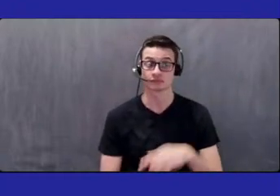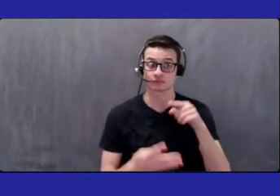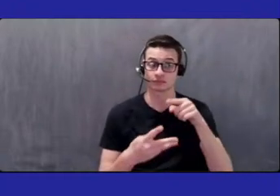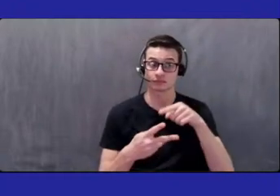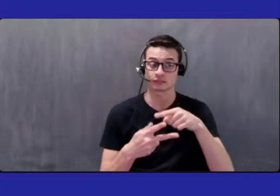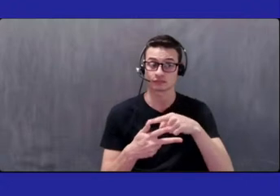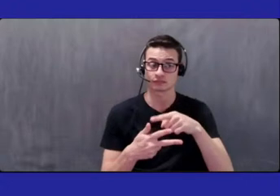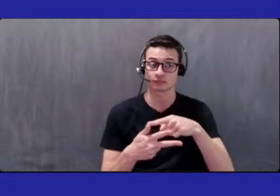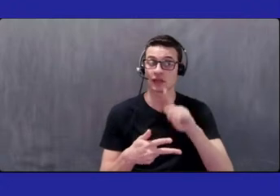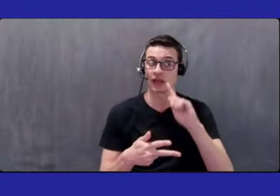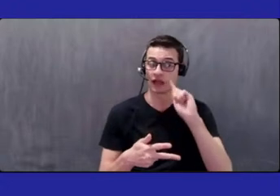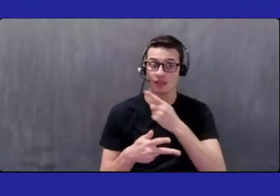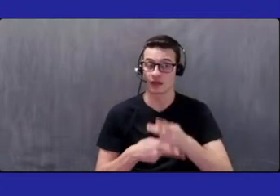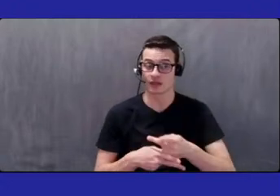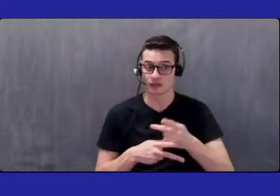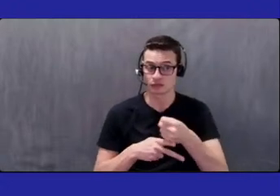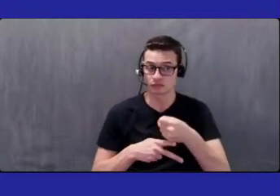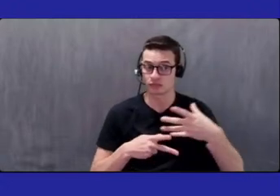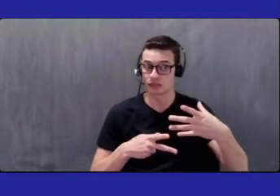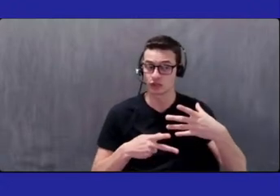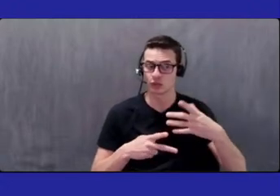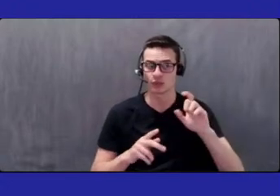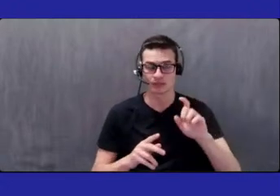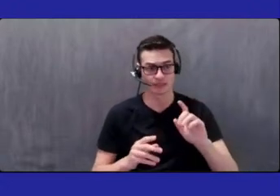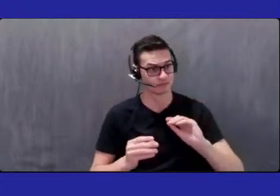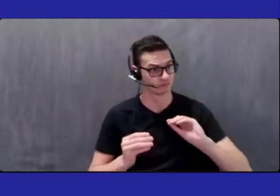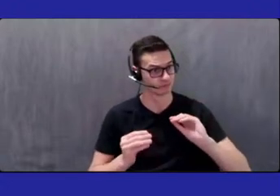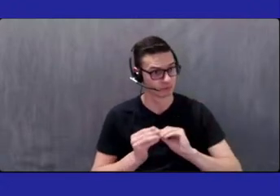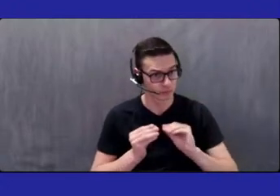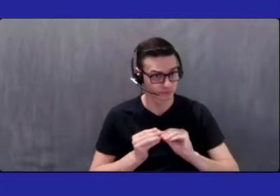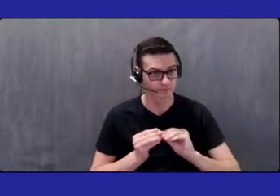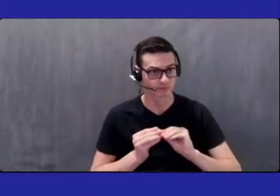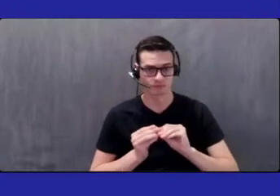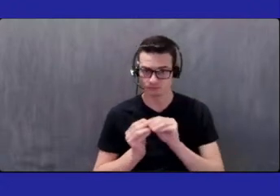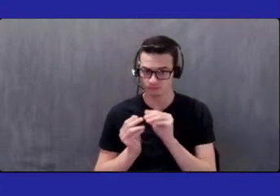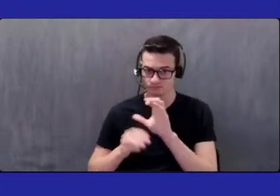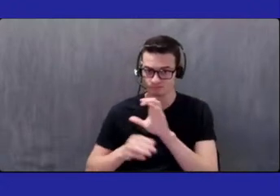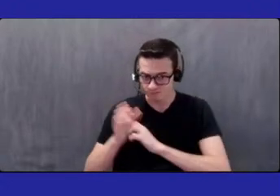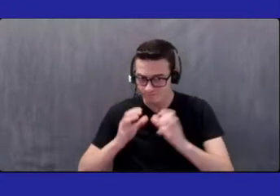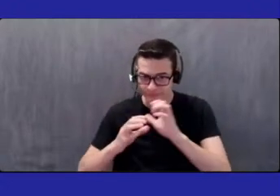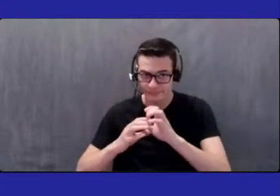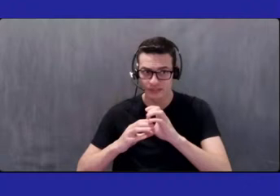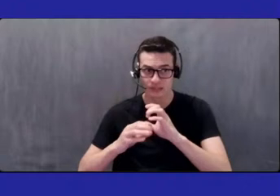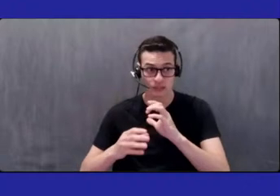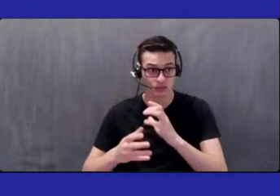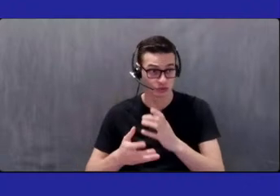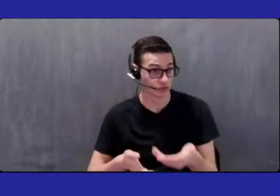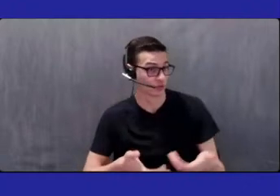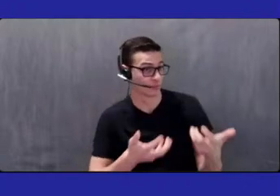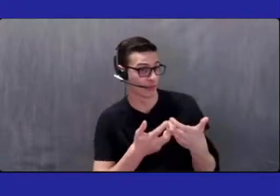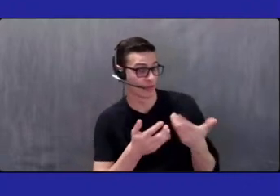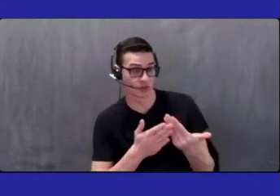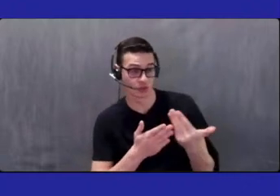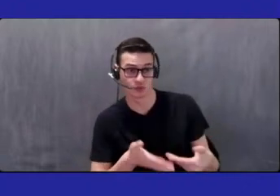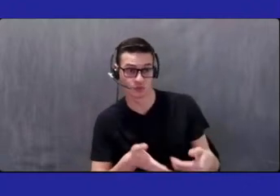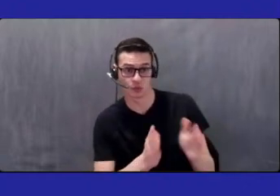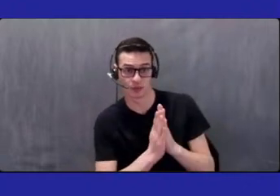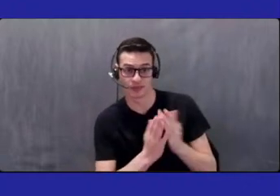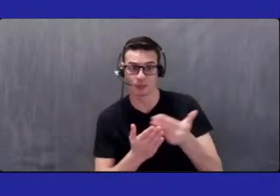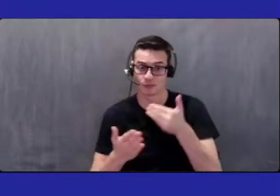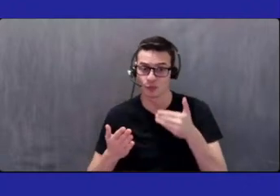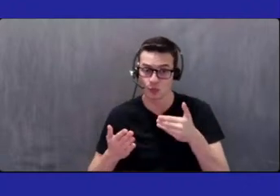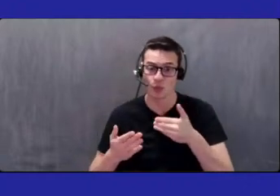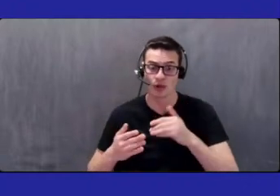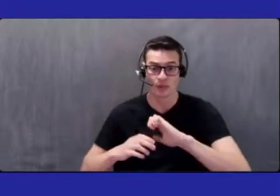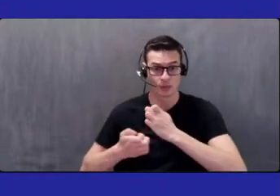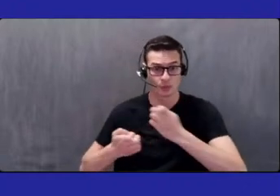we need to do infrastructure to accommodate the new requests that we received prior for the actual equipment. So that was what